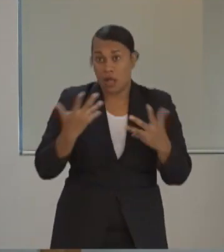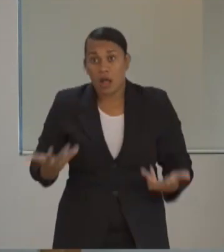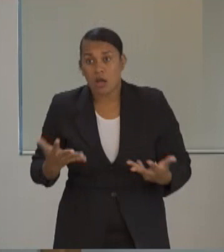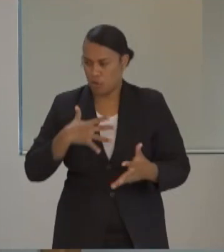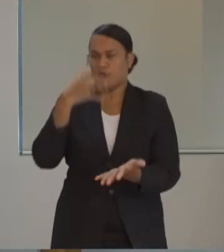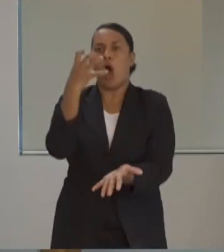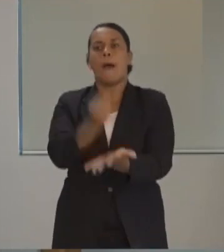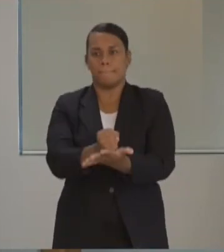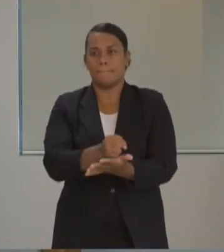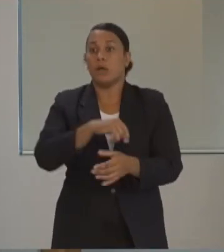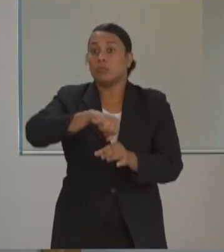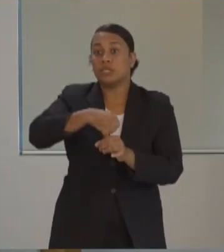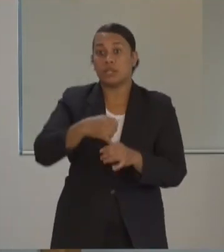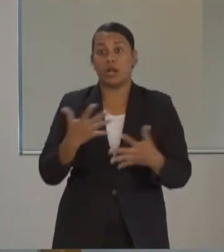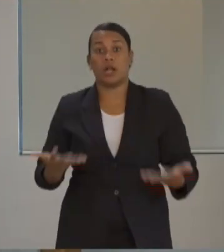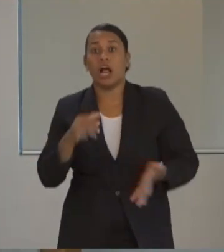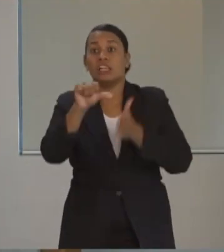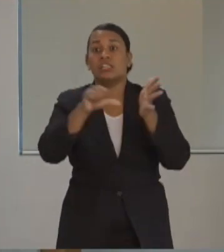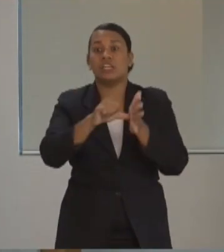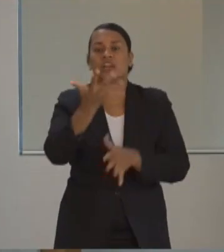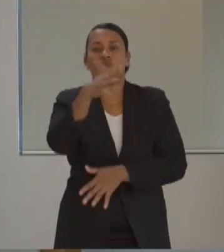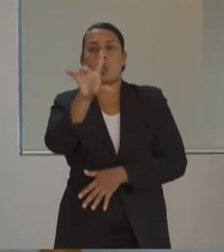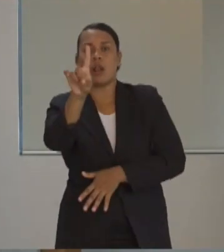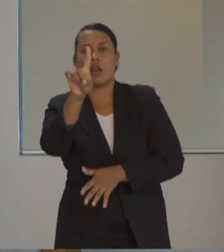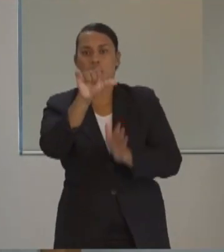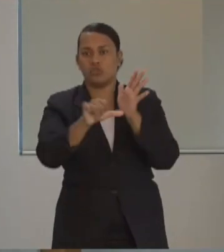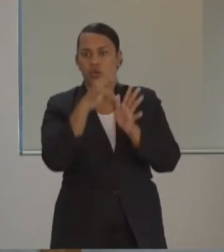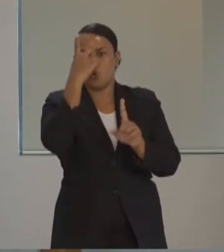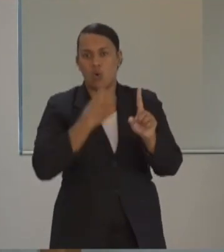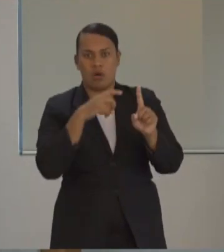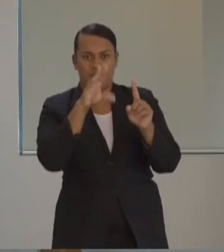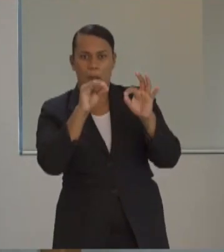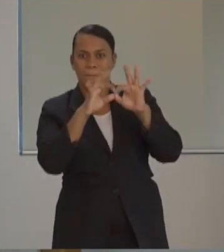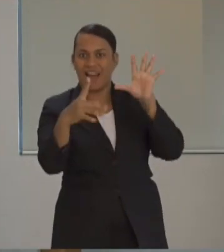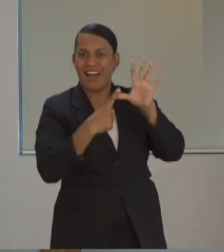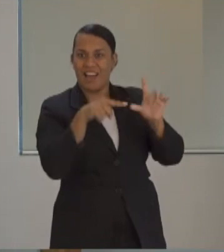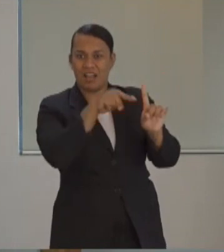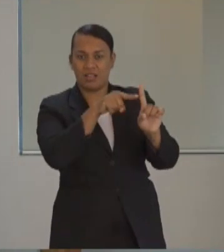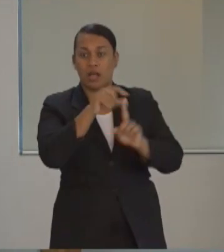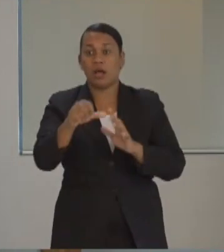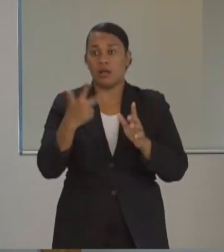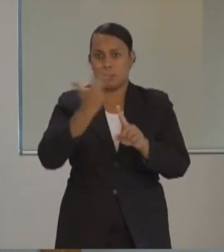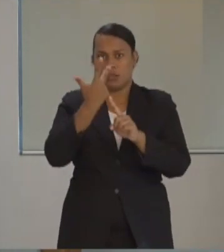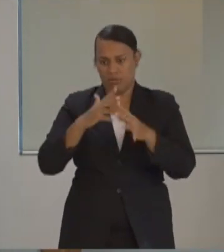a 51-year-old woman in bar, as our 18th case of COVID-19.